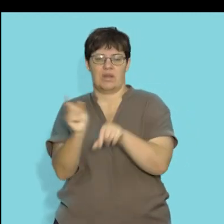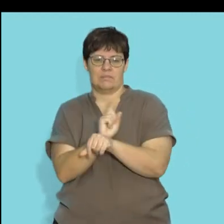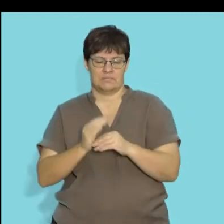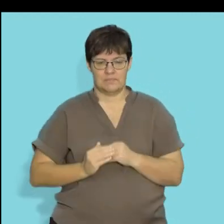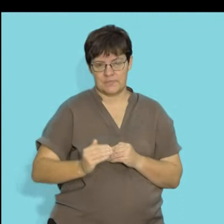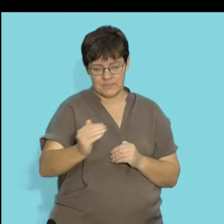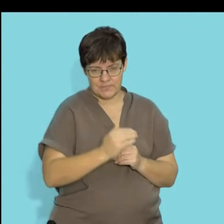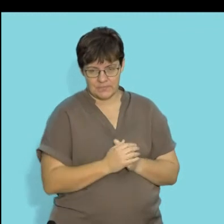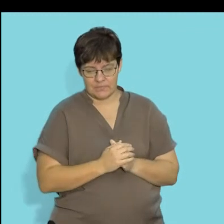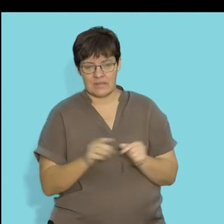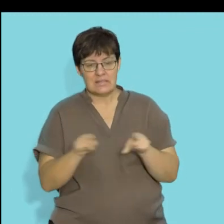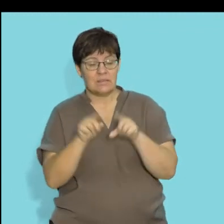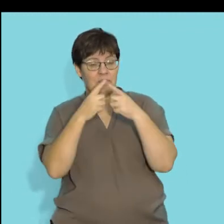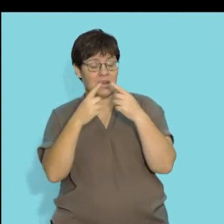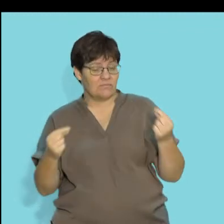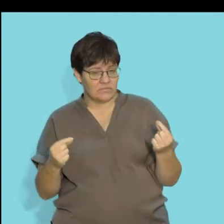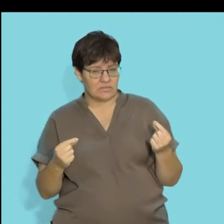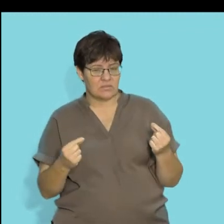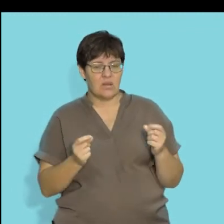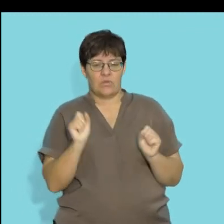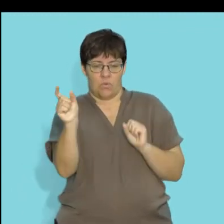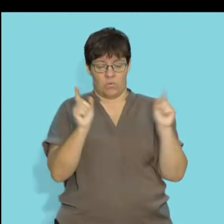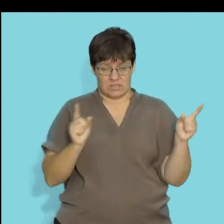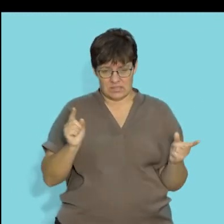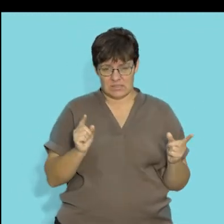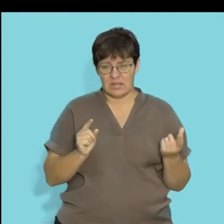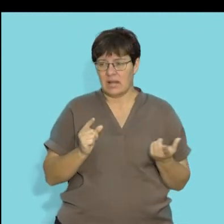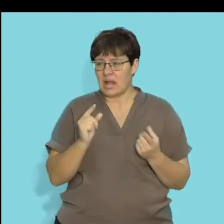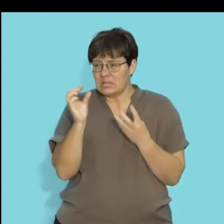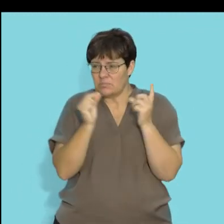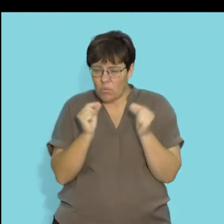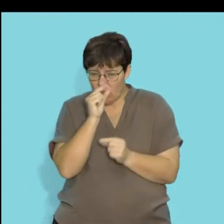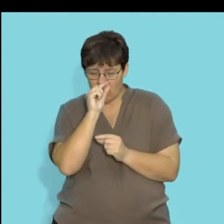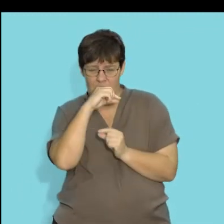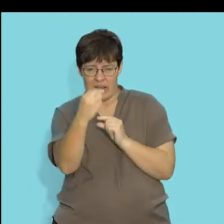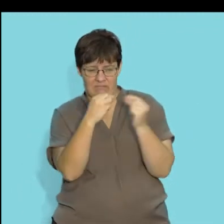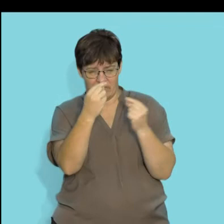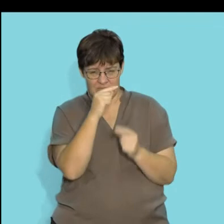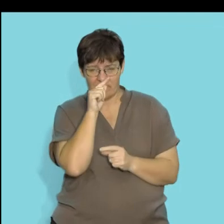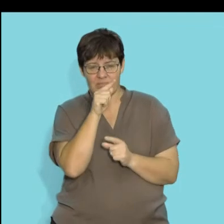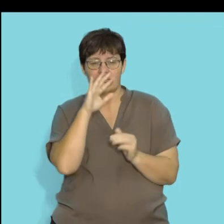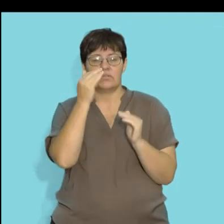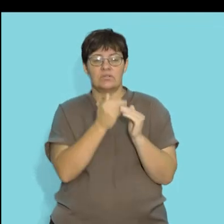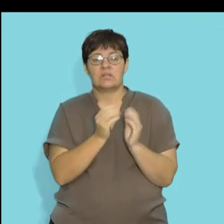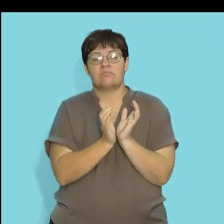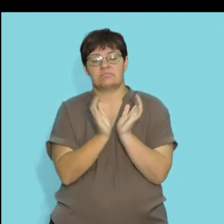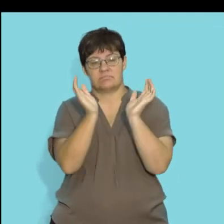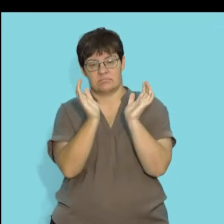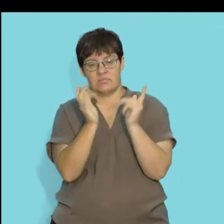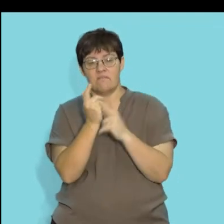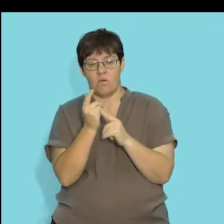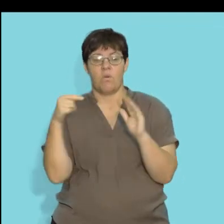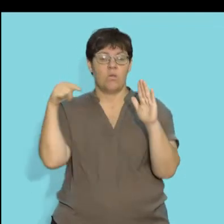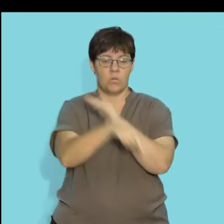dry weather. They often have leaves that are reduced to thorns and very small leaves as you notice here. And these leaves reduce the surface